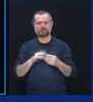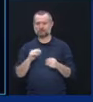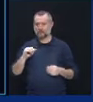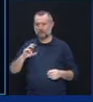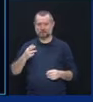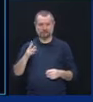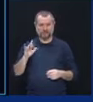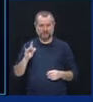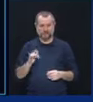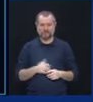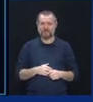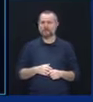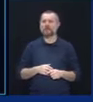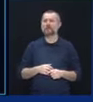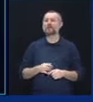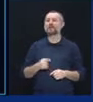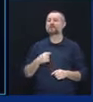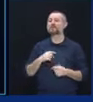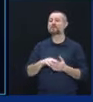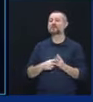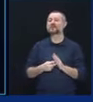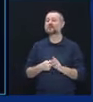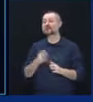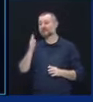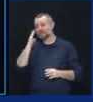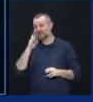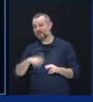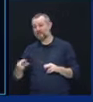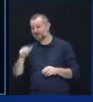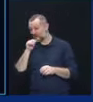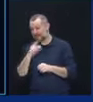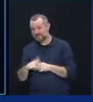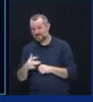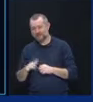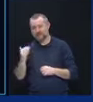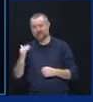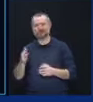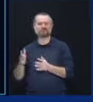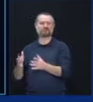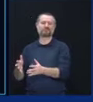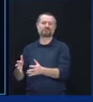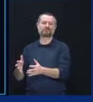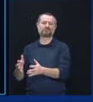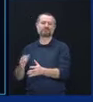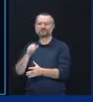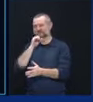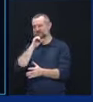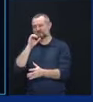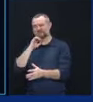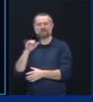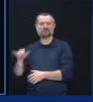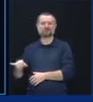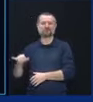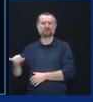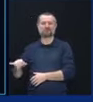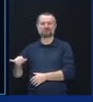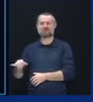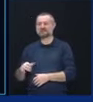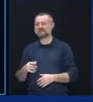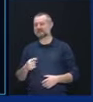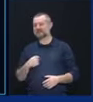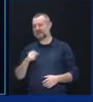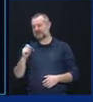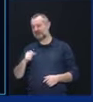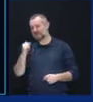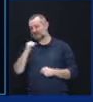ended up saving lives would not have been available because they would have been occupied by someone who could have been discharged. And I can see this scenario of people